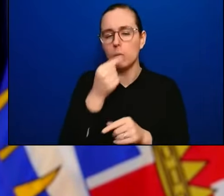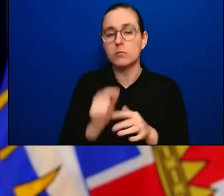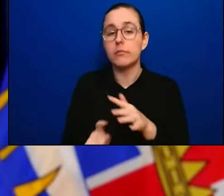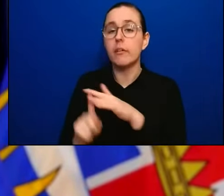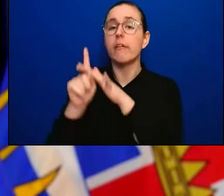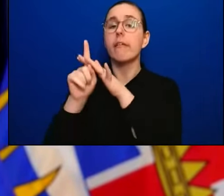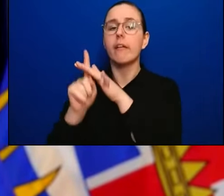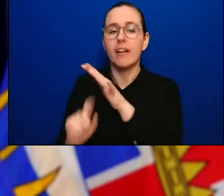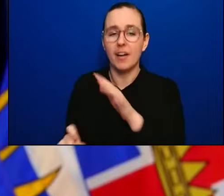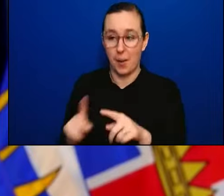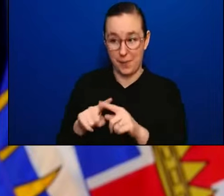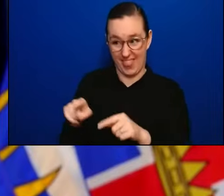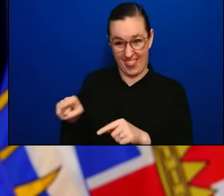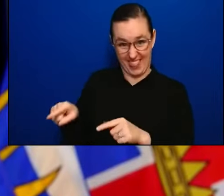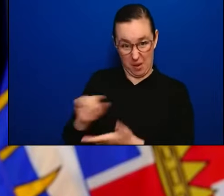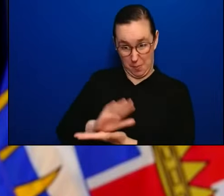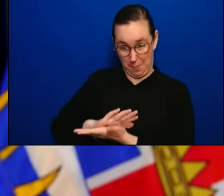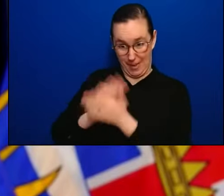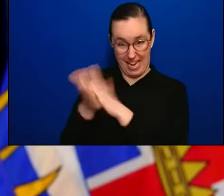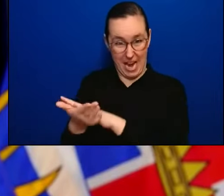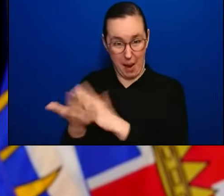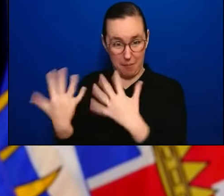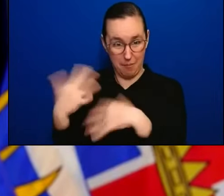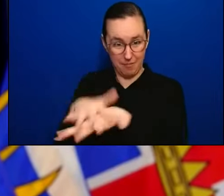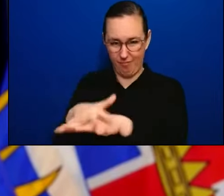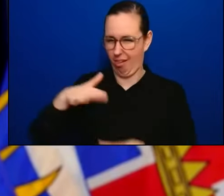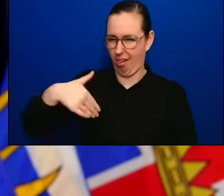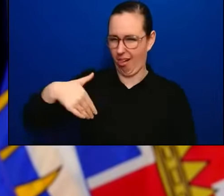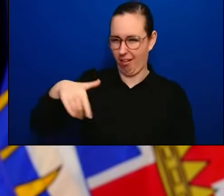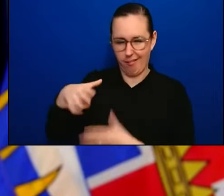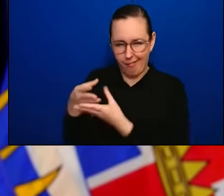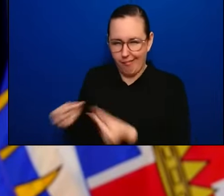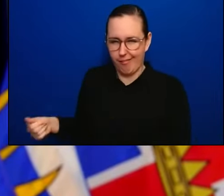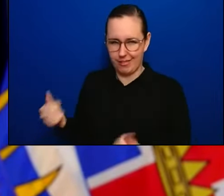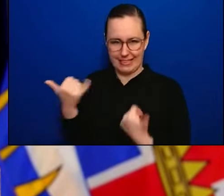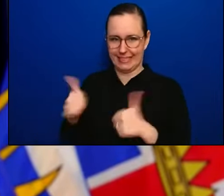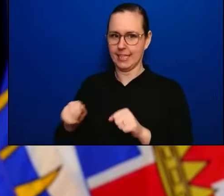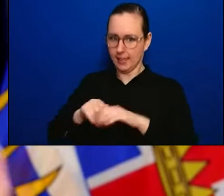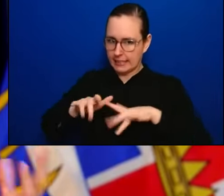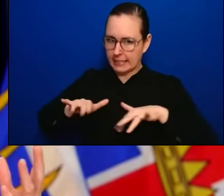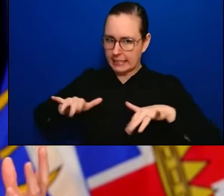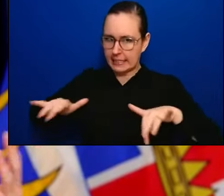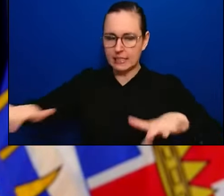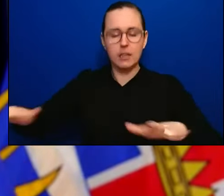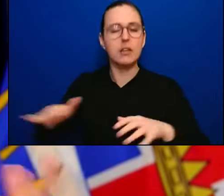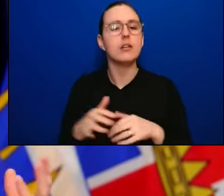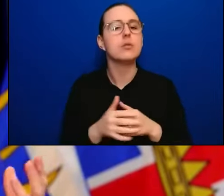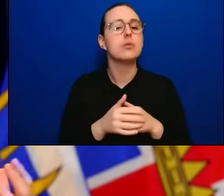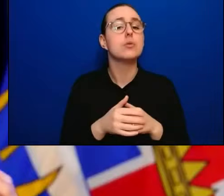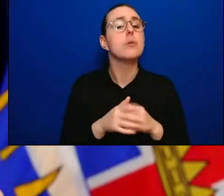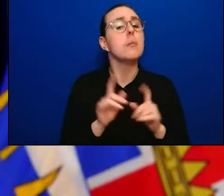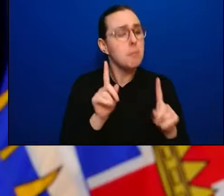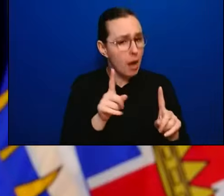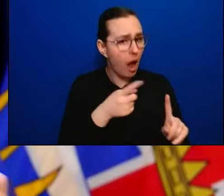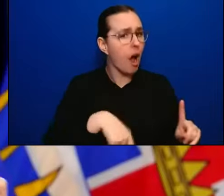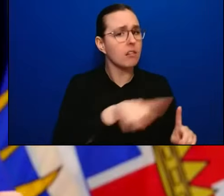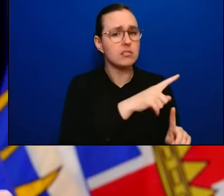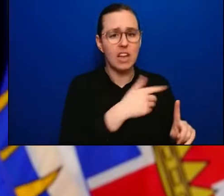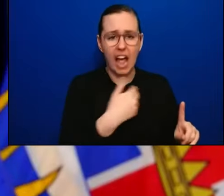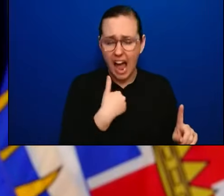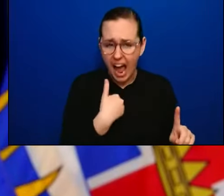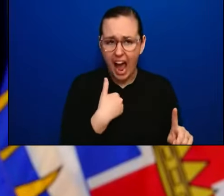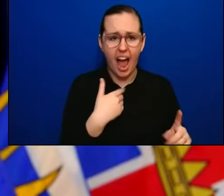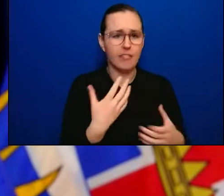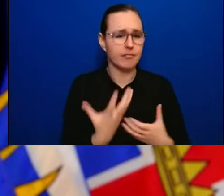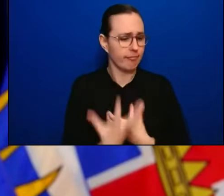sense of where we are. We have a high level of immunity. We have lots of antibodies. We're giving a boost to immunity to those